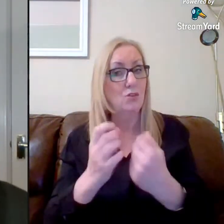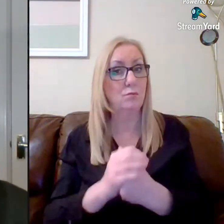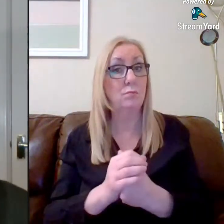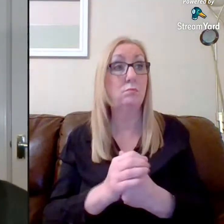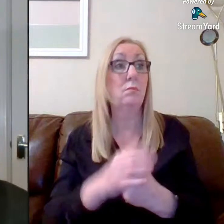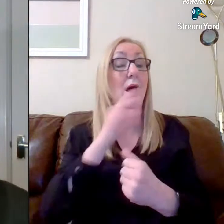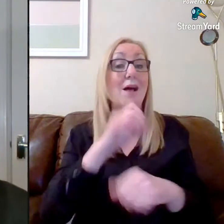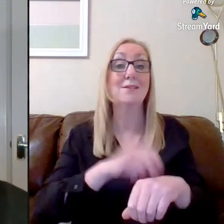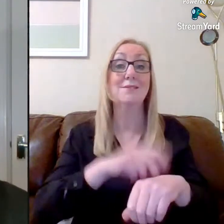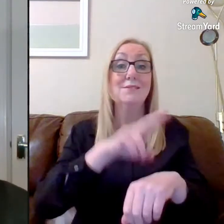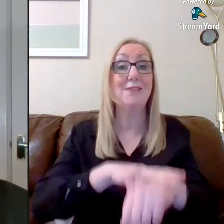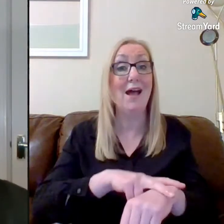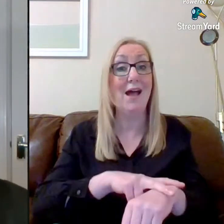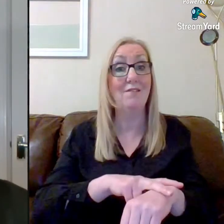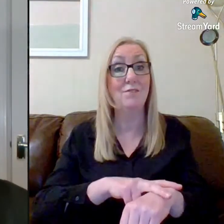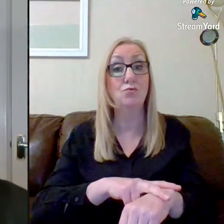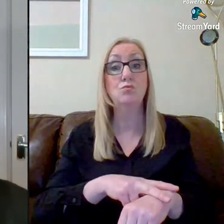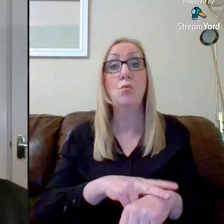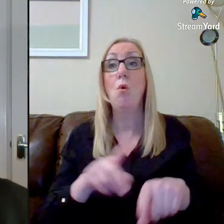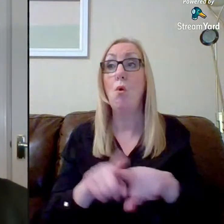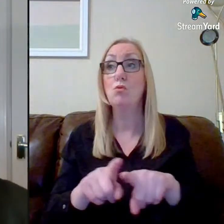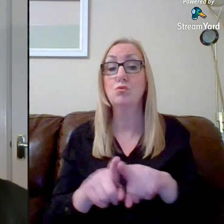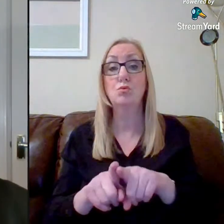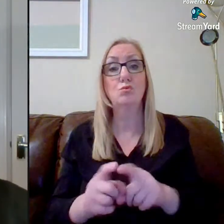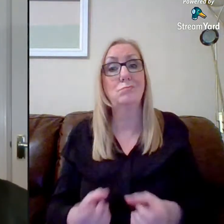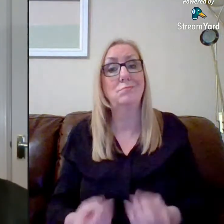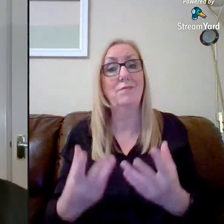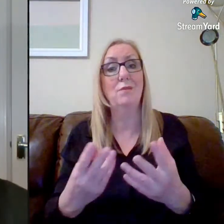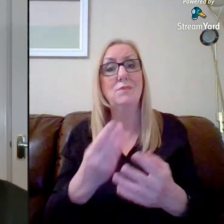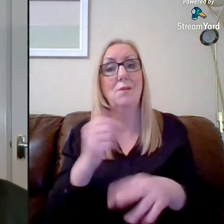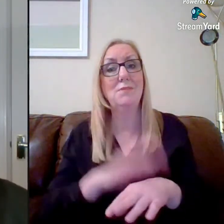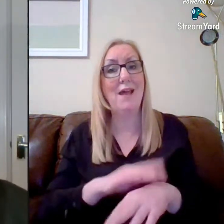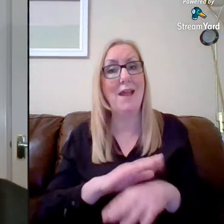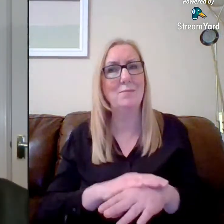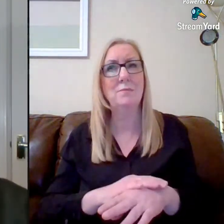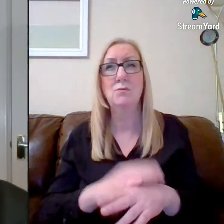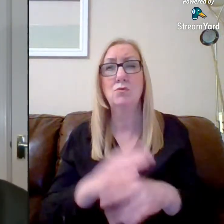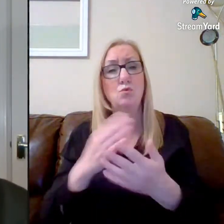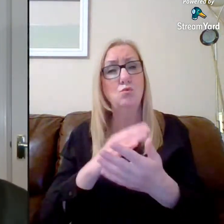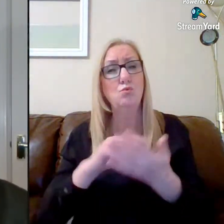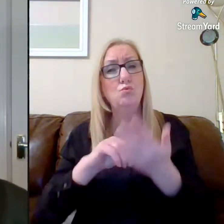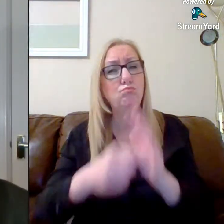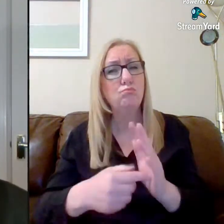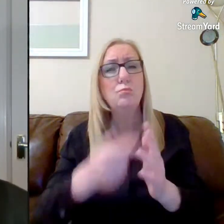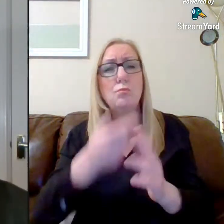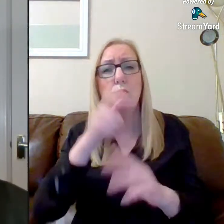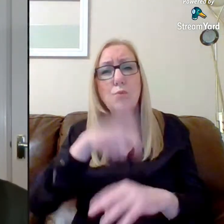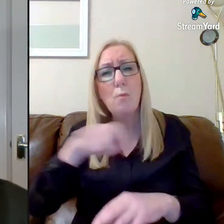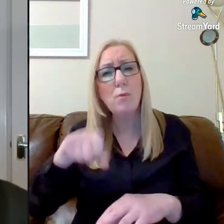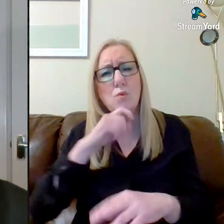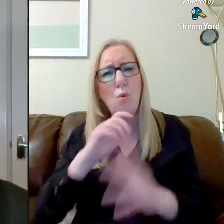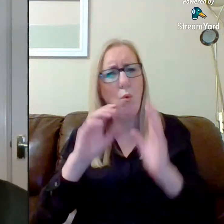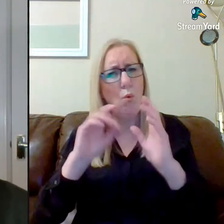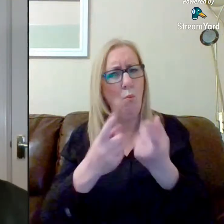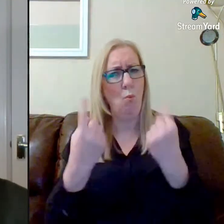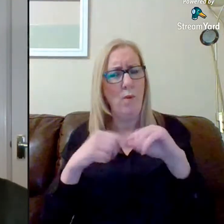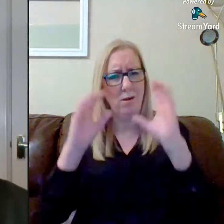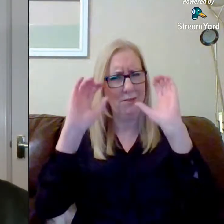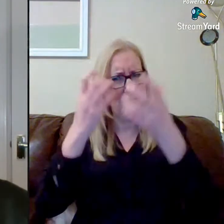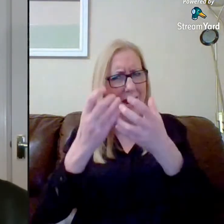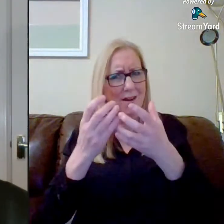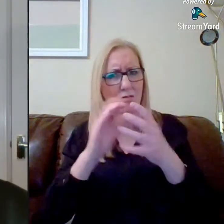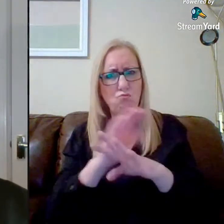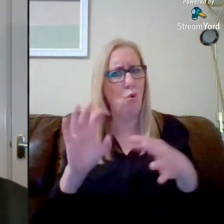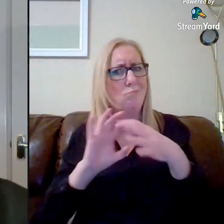the school to give up a wee bit of time to flag up pupils who are maybe causing a couple of concerns so that we can reach out to you